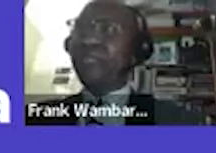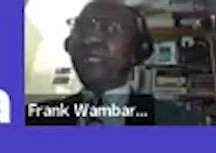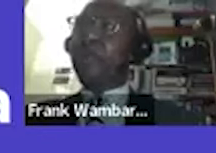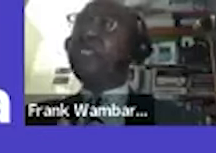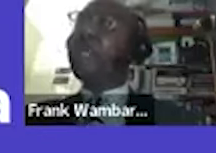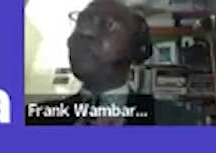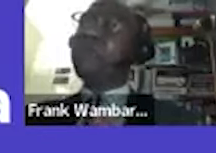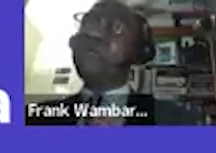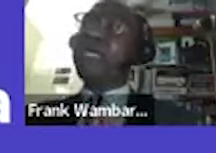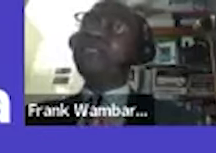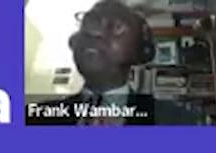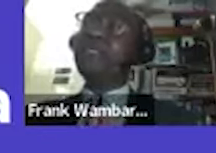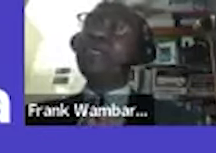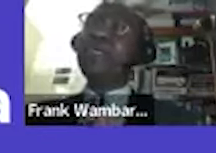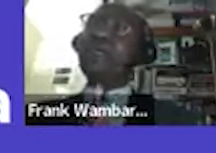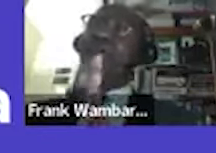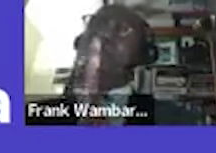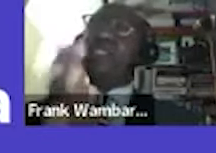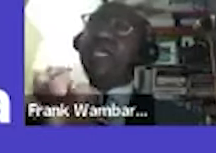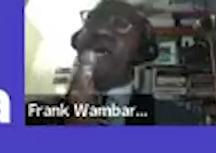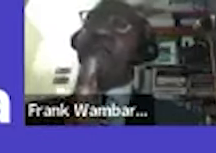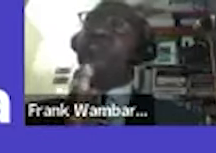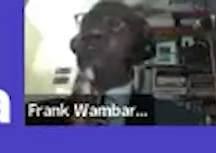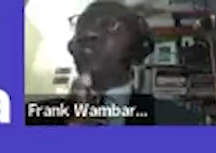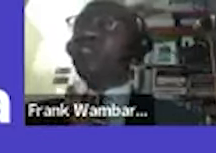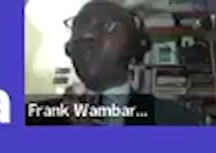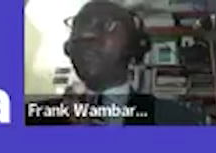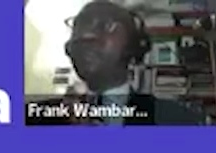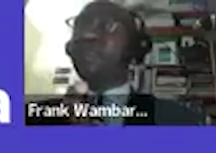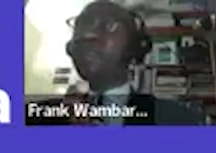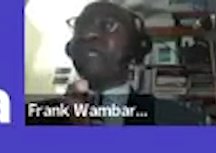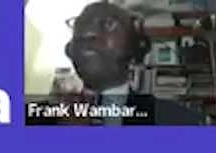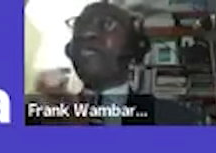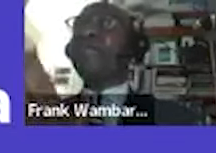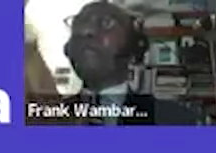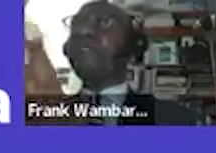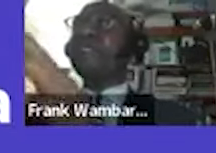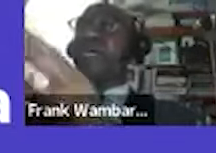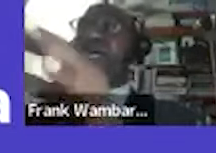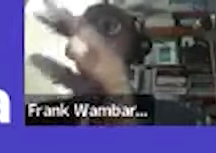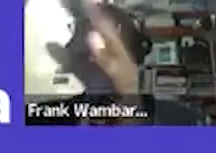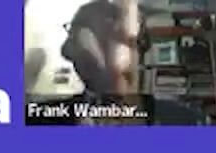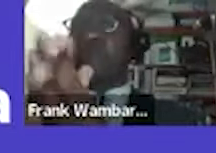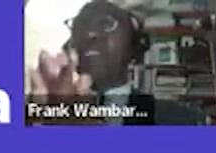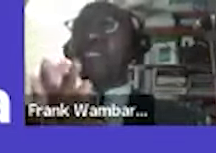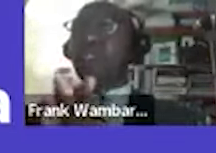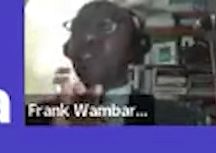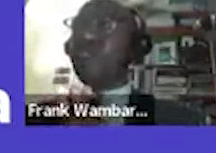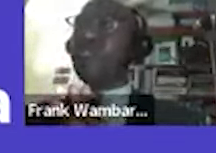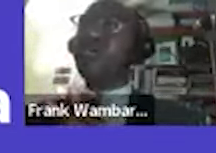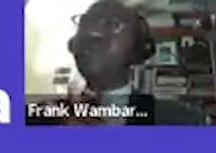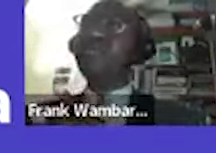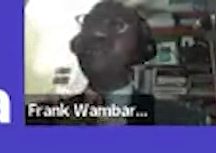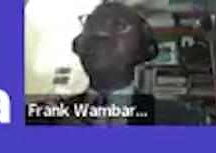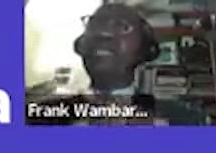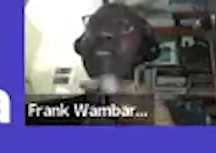but the only problem is they have put those jobs but they have not uh and they have put the source